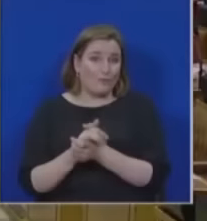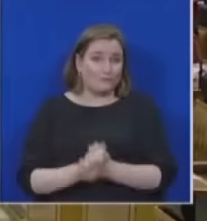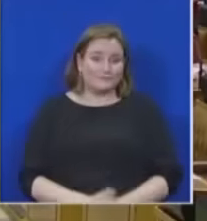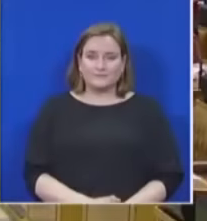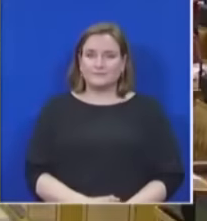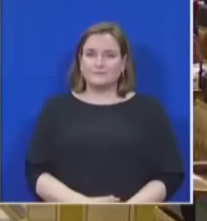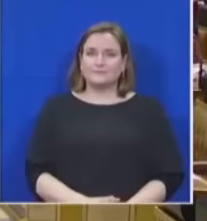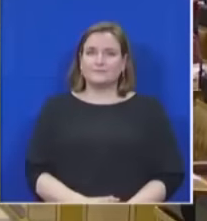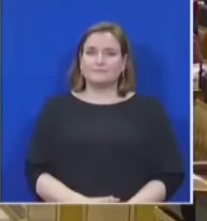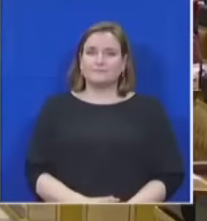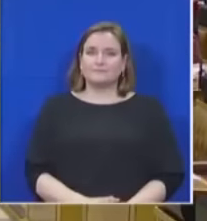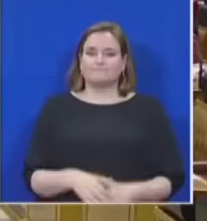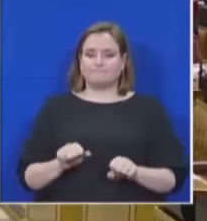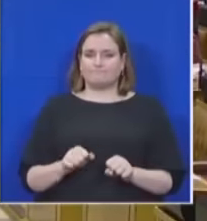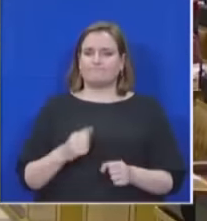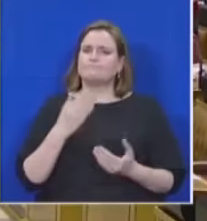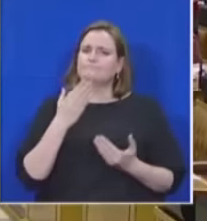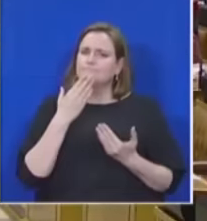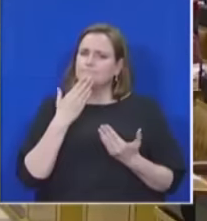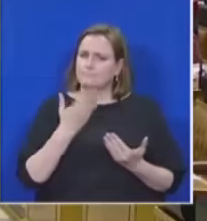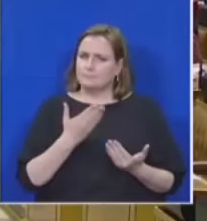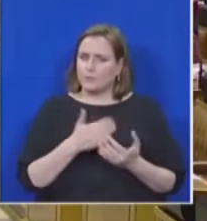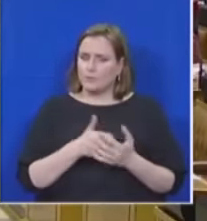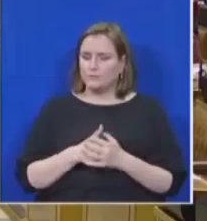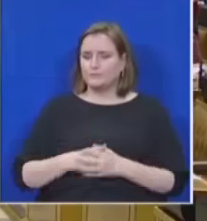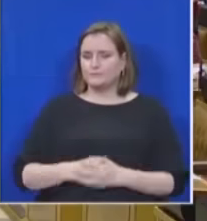Honourable Kete Bashe Thank